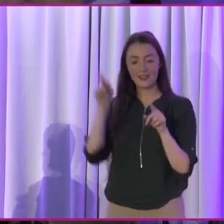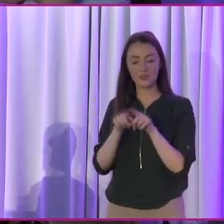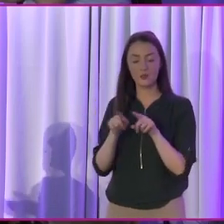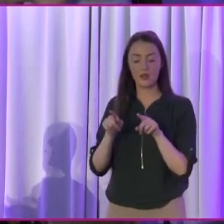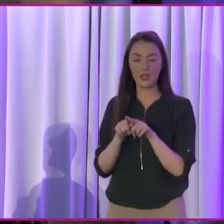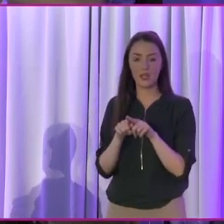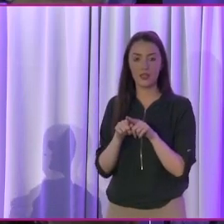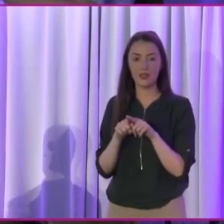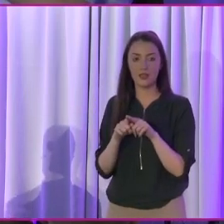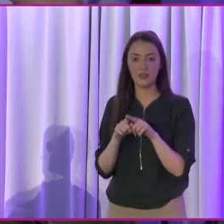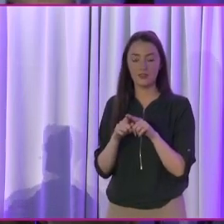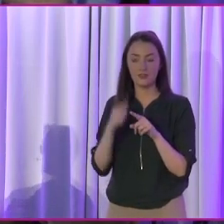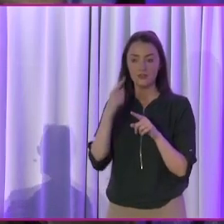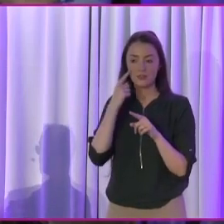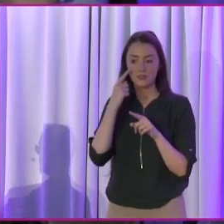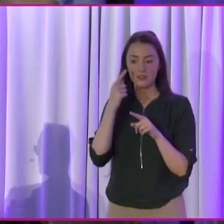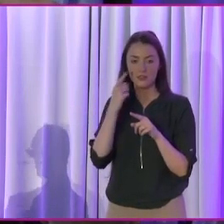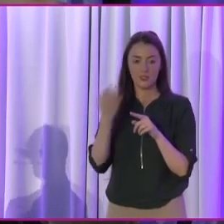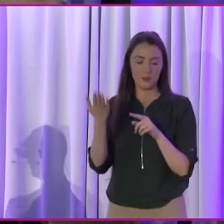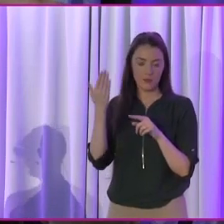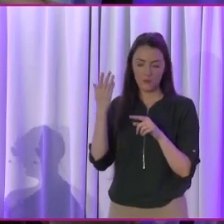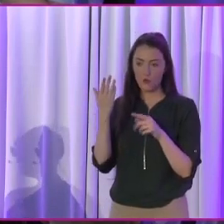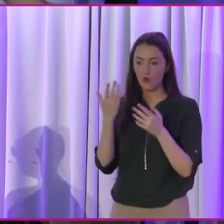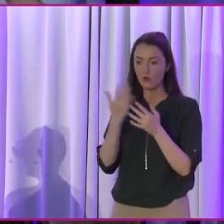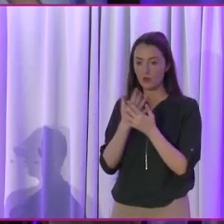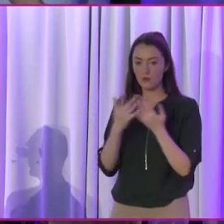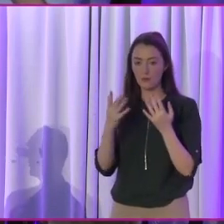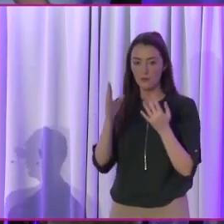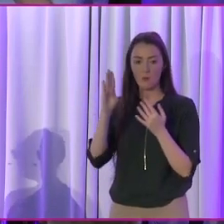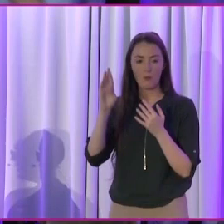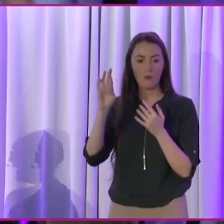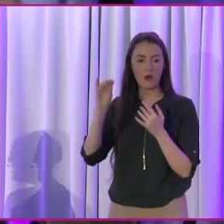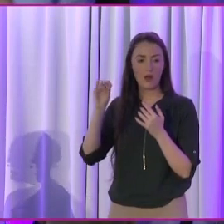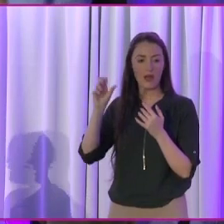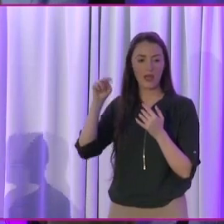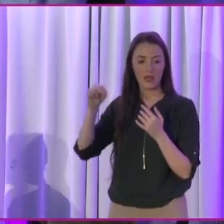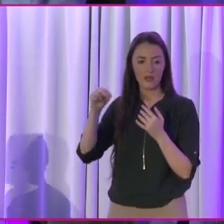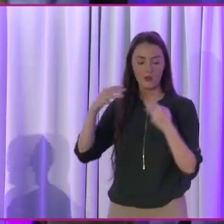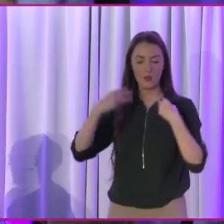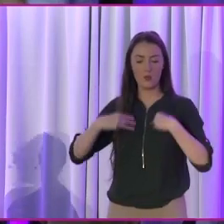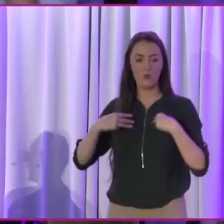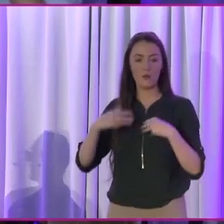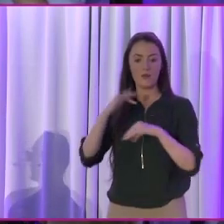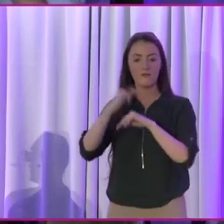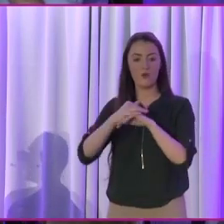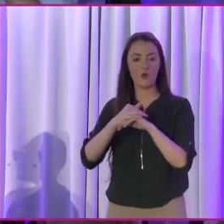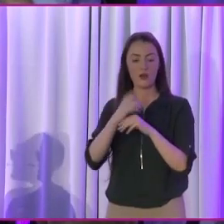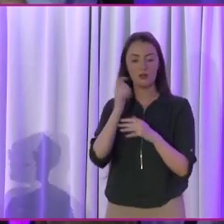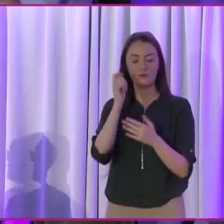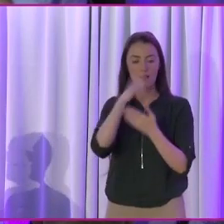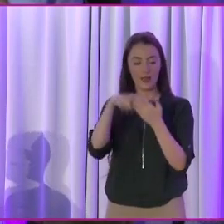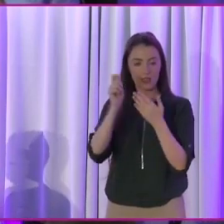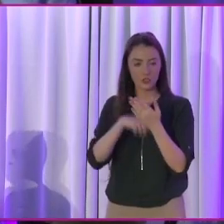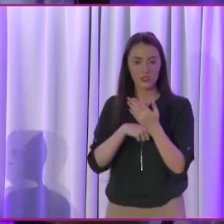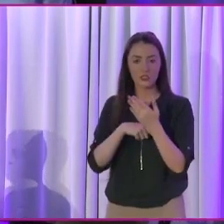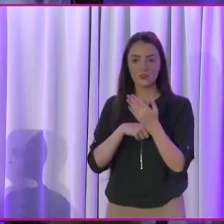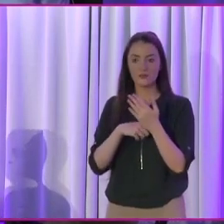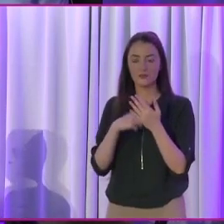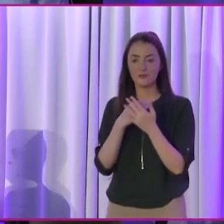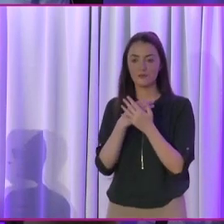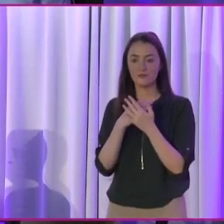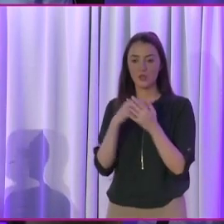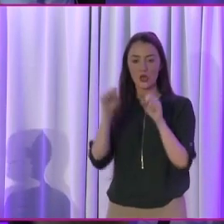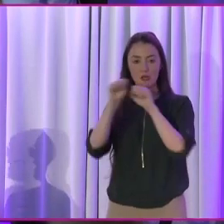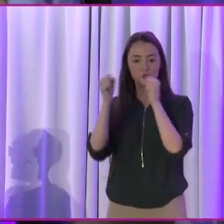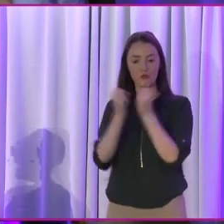is that we've seen, we heard today from, from, from Brian, from, from Women for Election, and we've heard from other, we've seen other social movements in